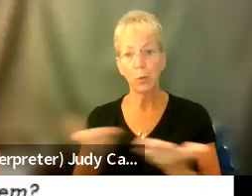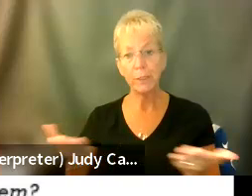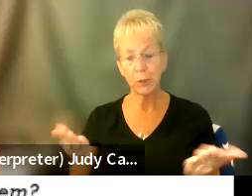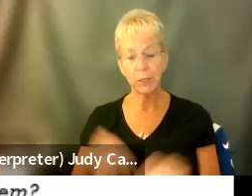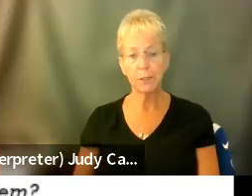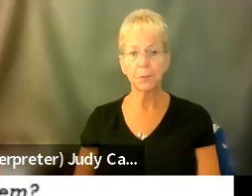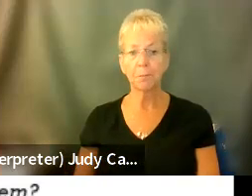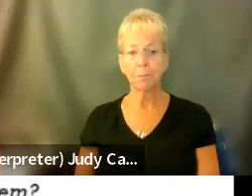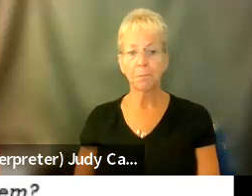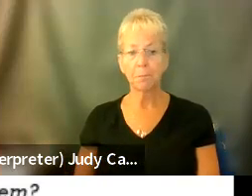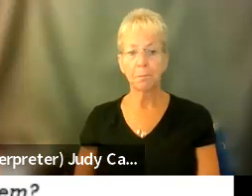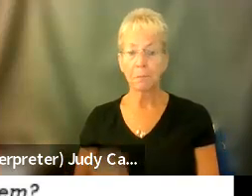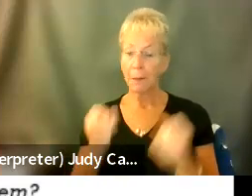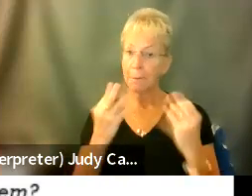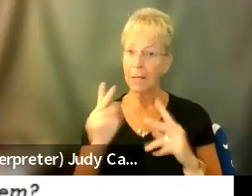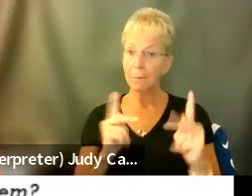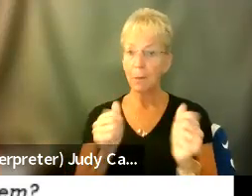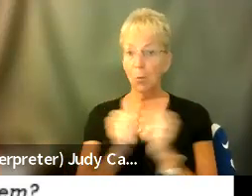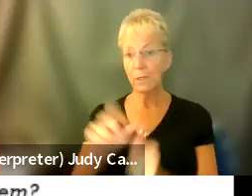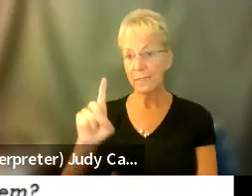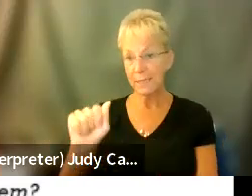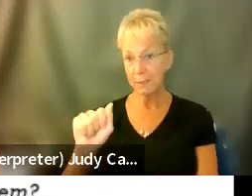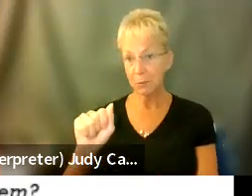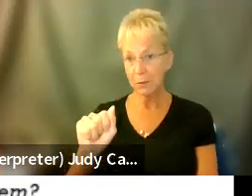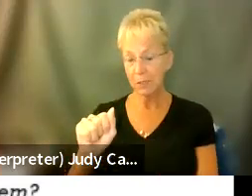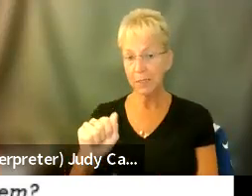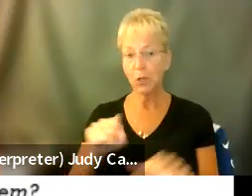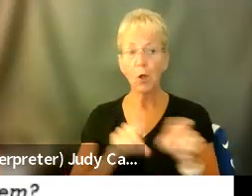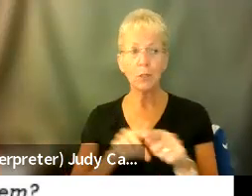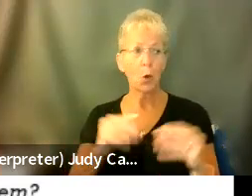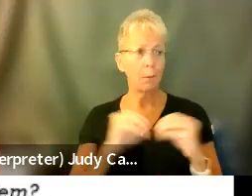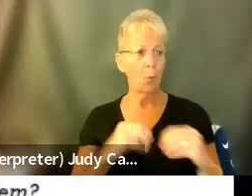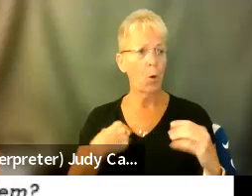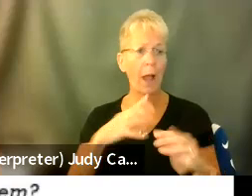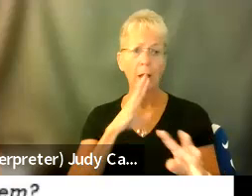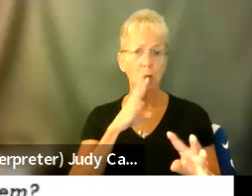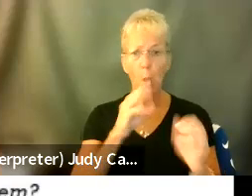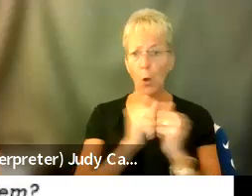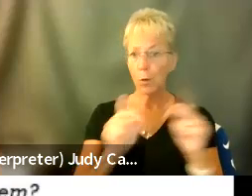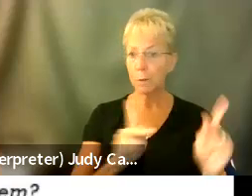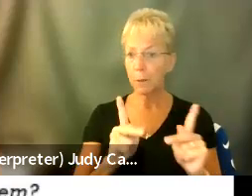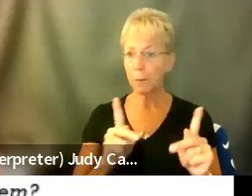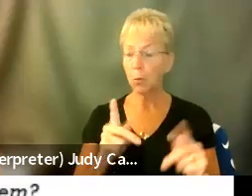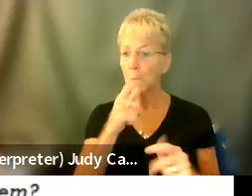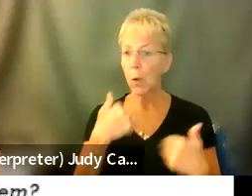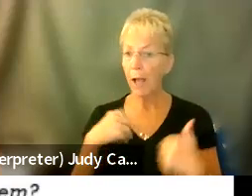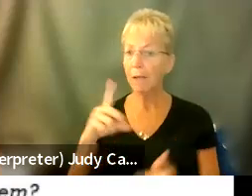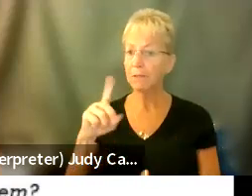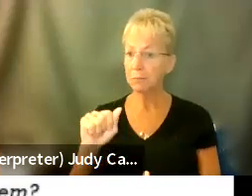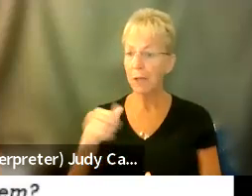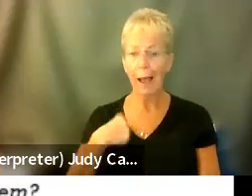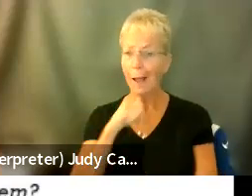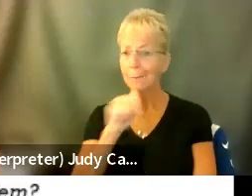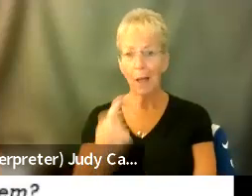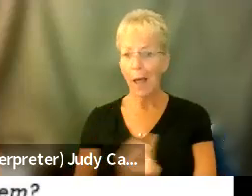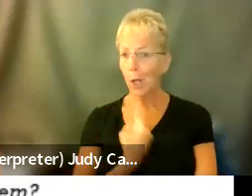A lot of people with disabilities, and the more I talk to other people with disabilities, you know, I'm realizing I'm not alone